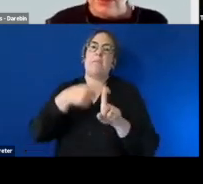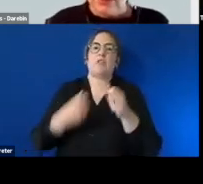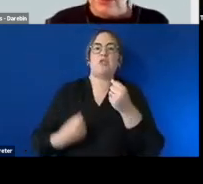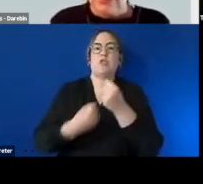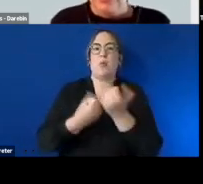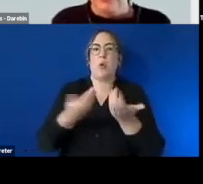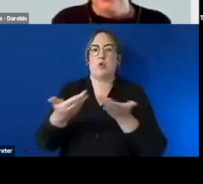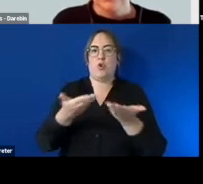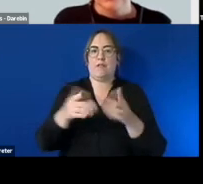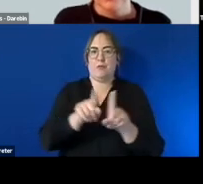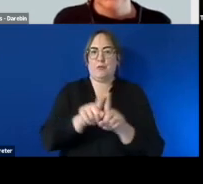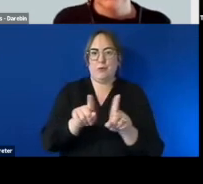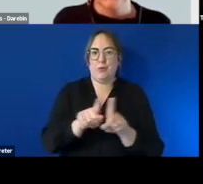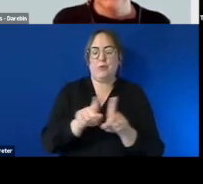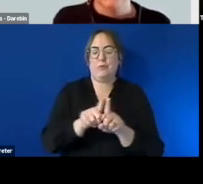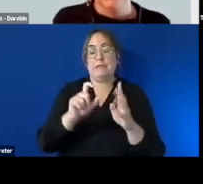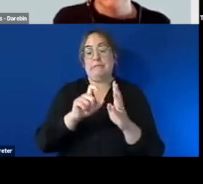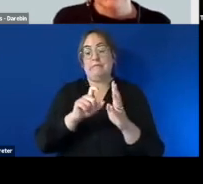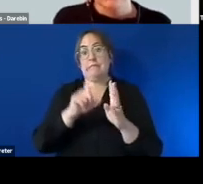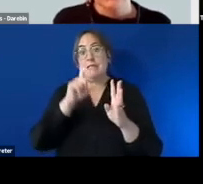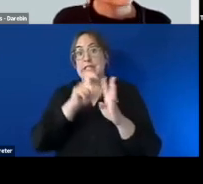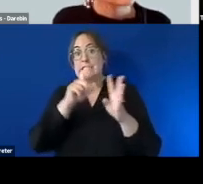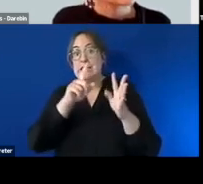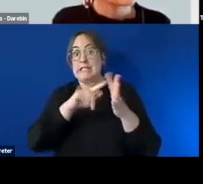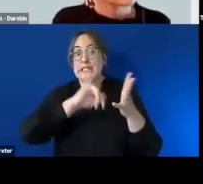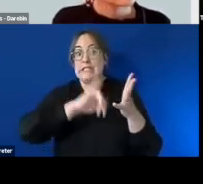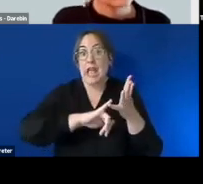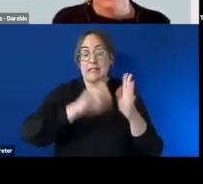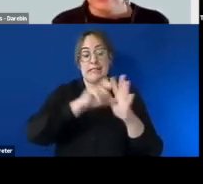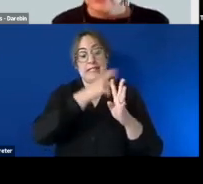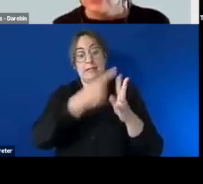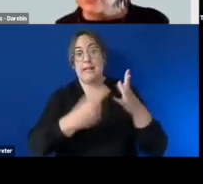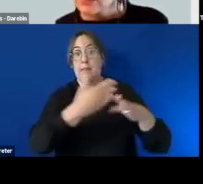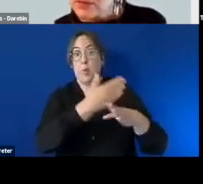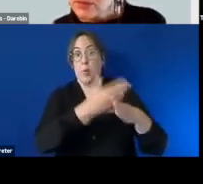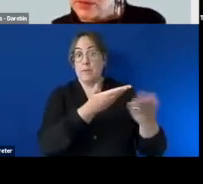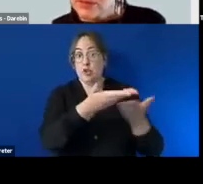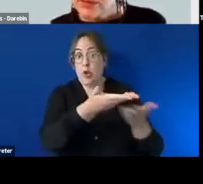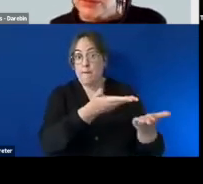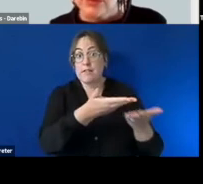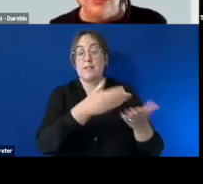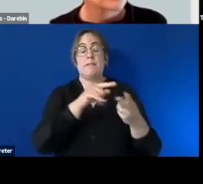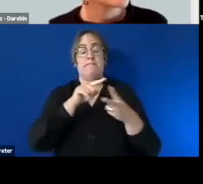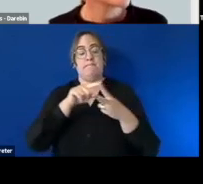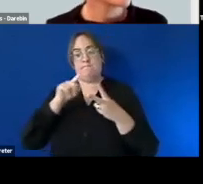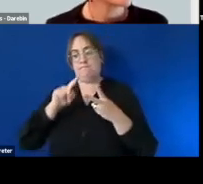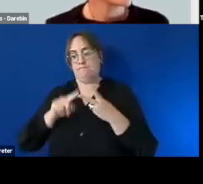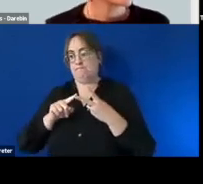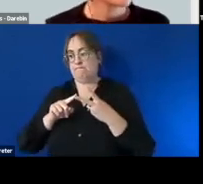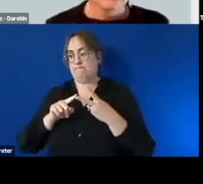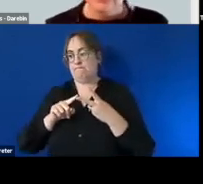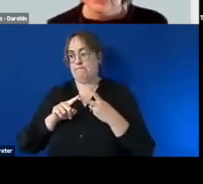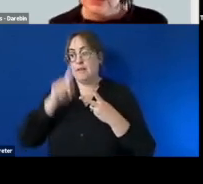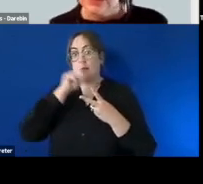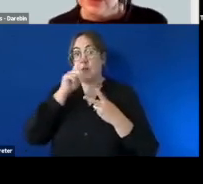we've got disability employment service representatives uh we've got um people who um who employ people with